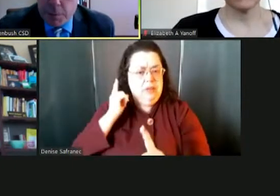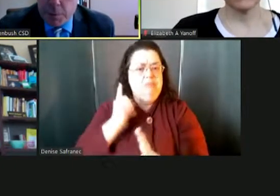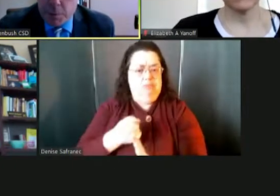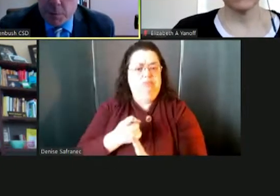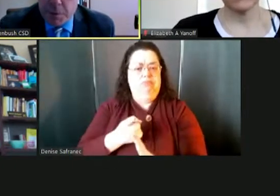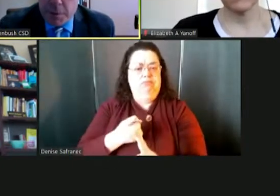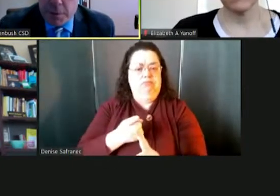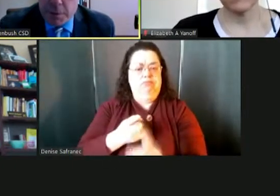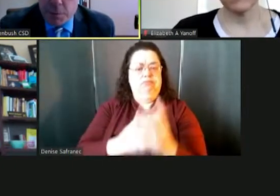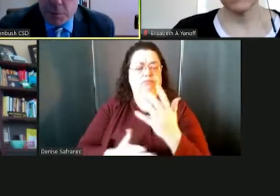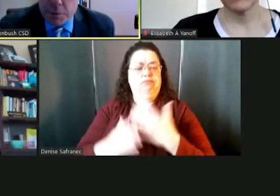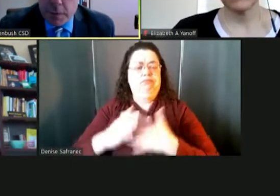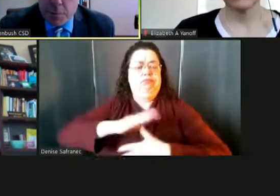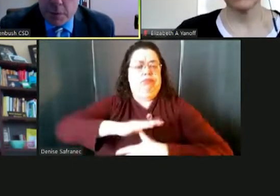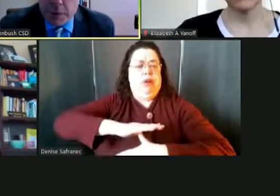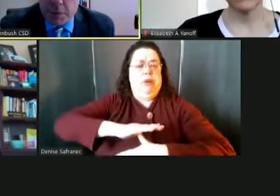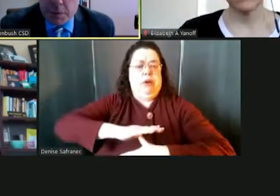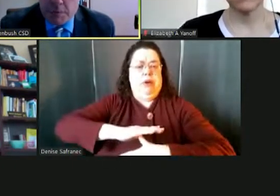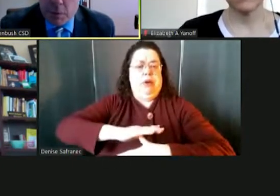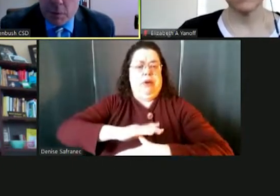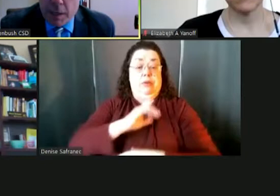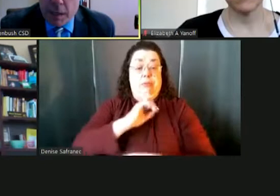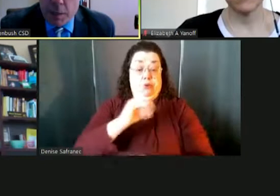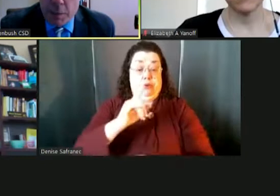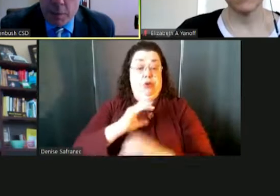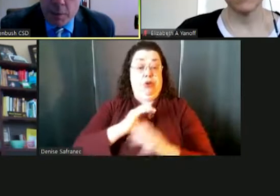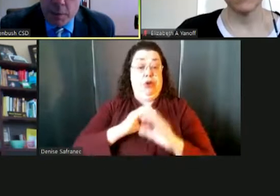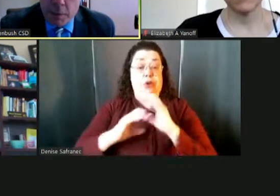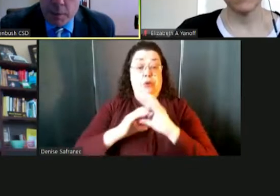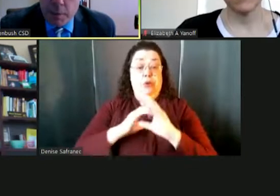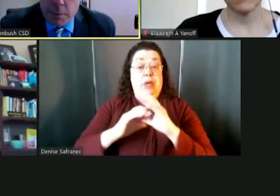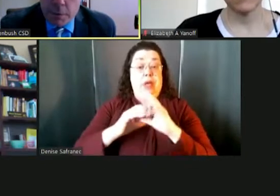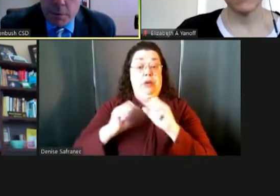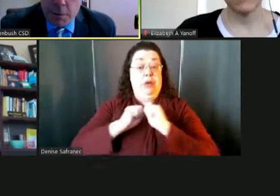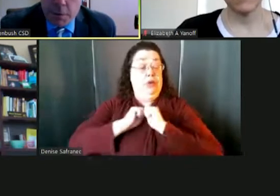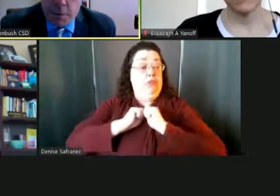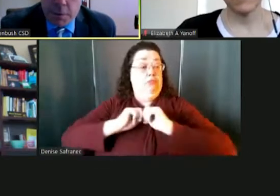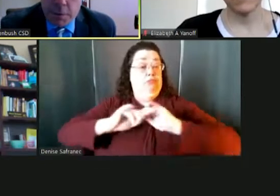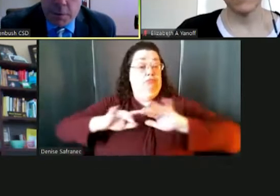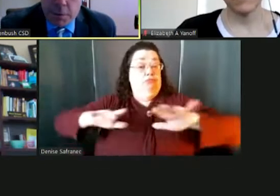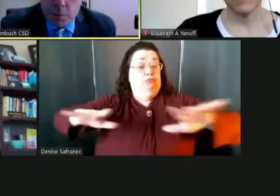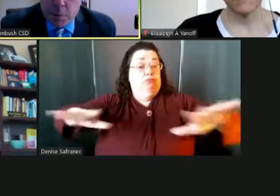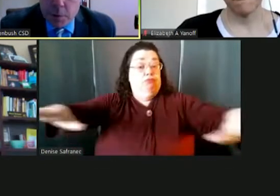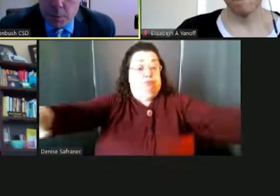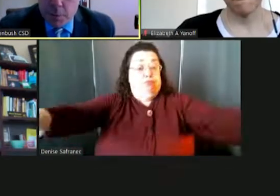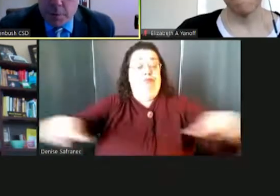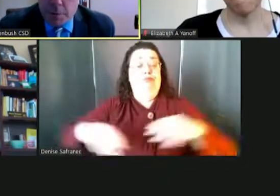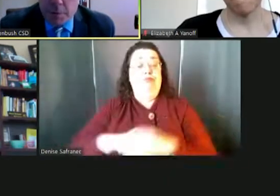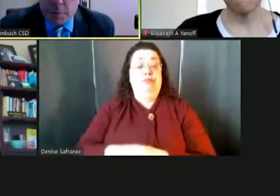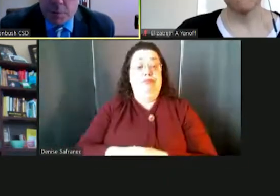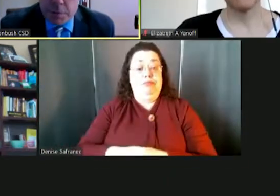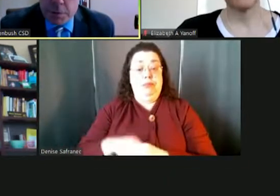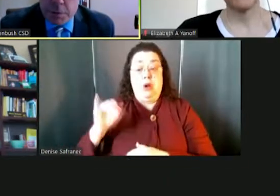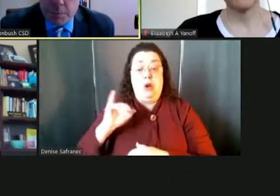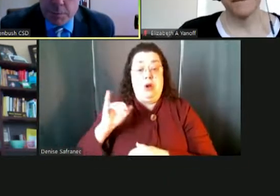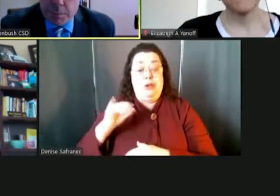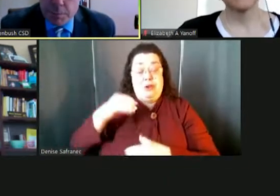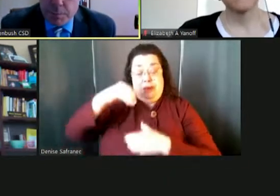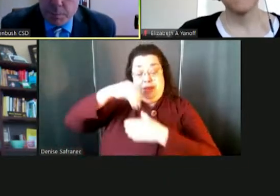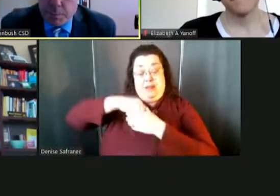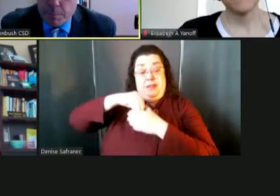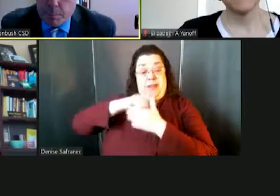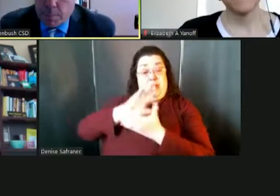responsibility of the superintendent is to ensure that communication is flowing outward to your constituencies and also inward to your constituencies.